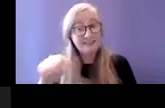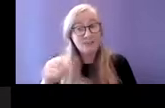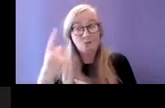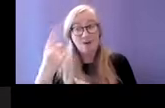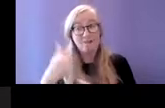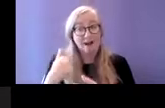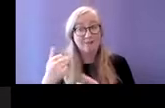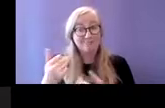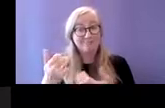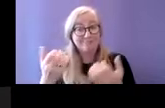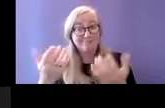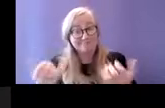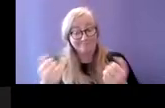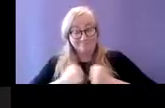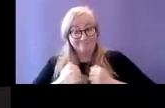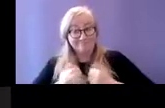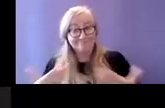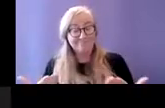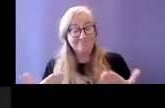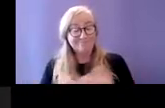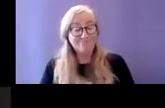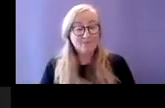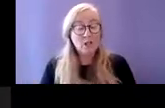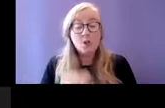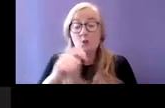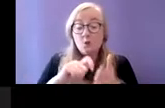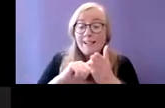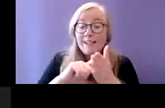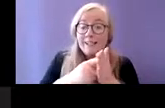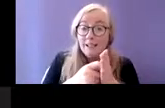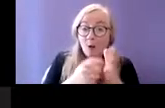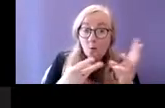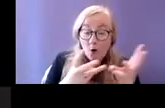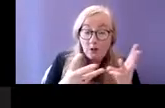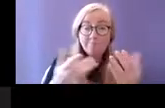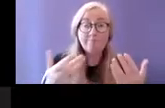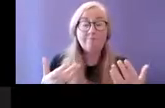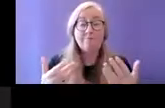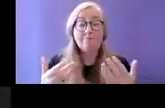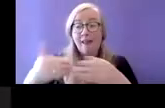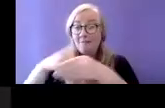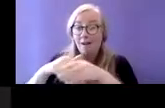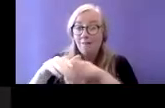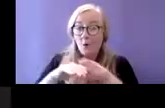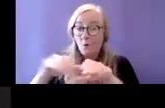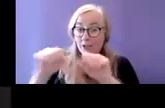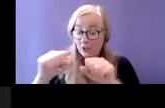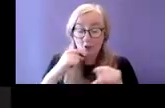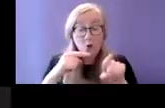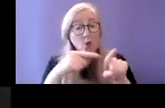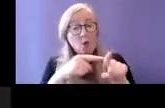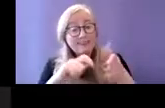key workers on service involvement regarding key workers involvement with an auspherges client